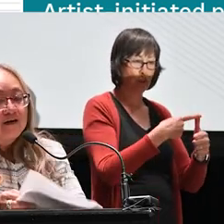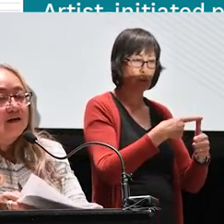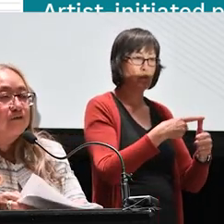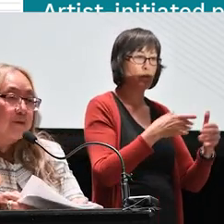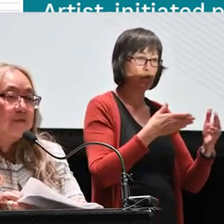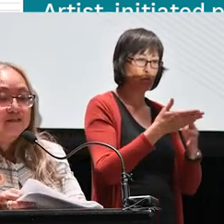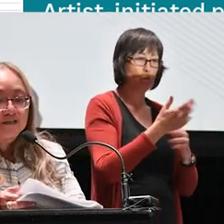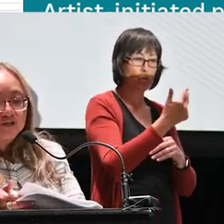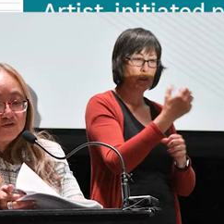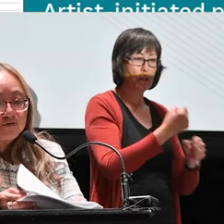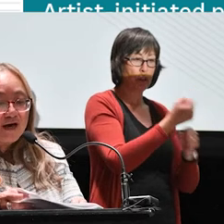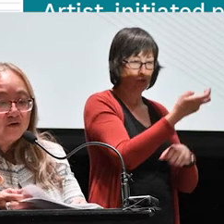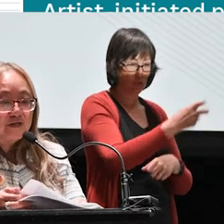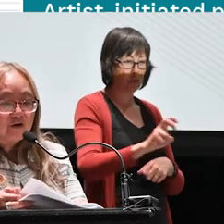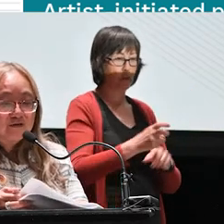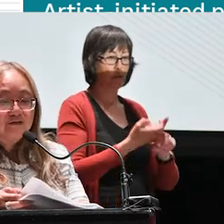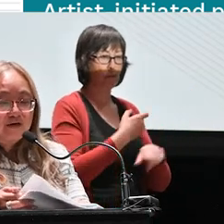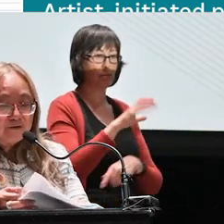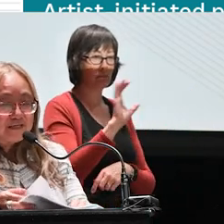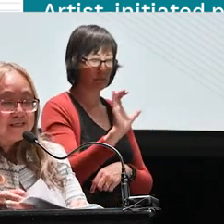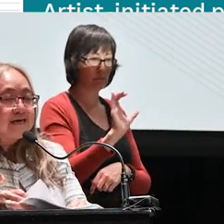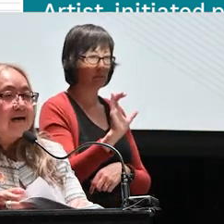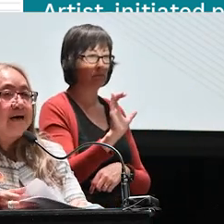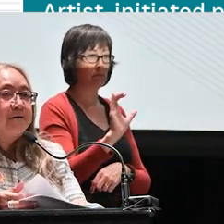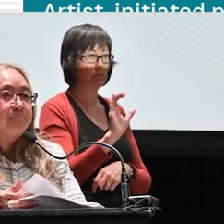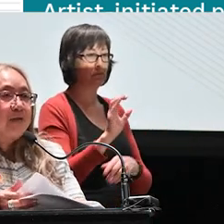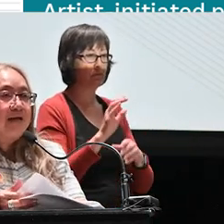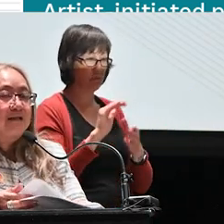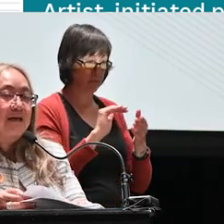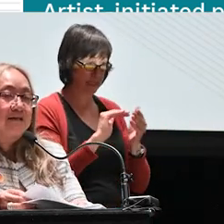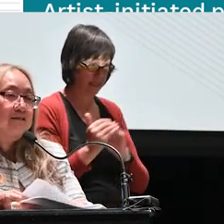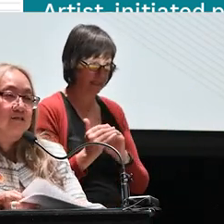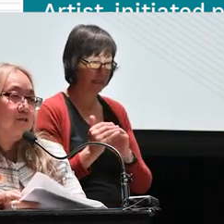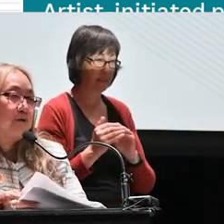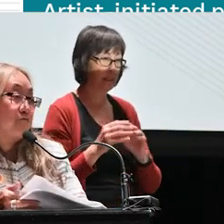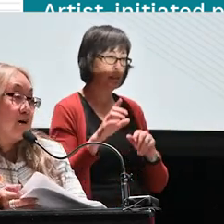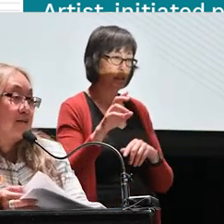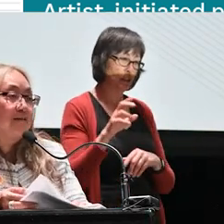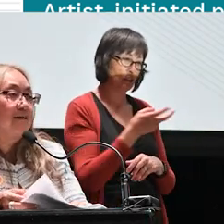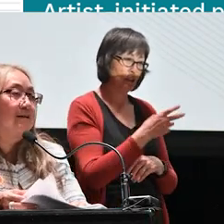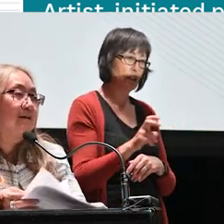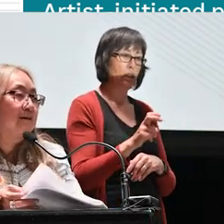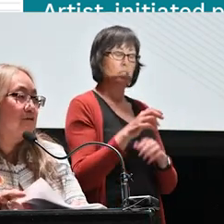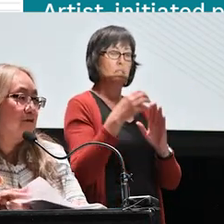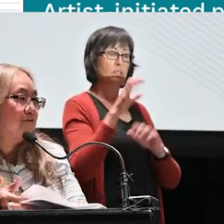from the city to Calgary Arts Development. And it's just been a ride.